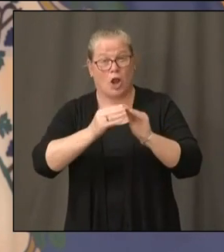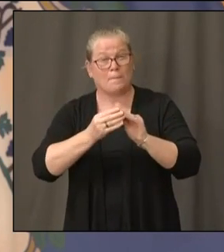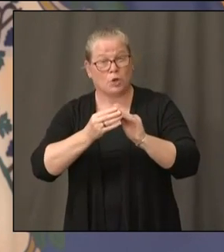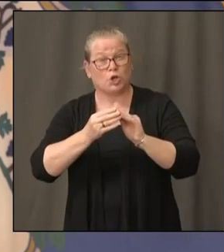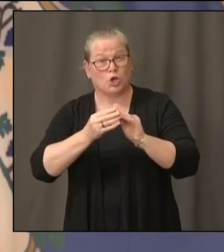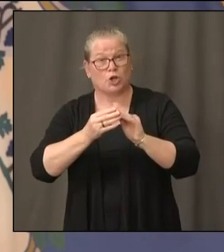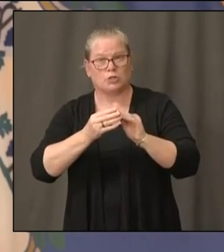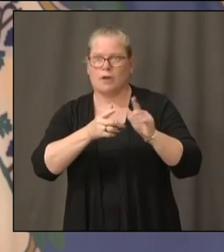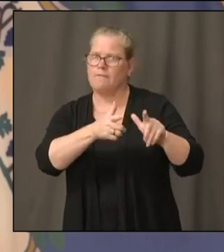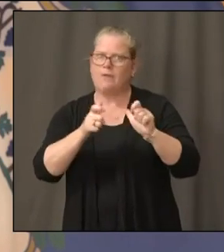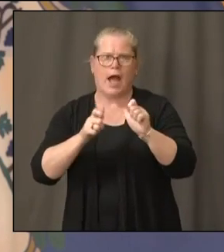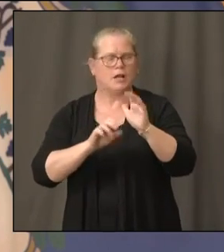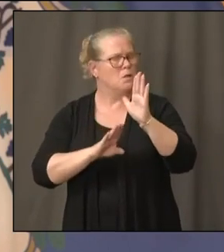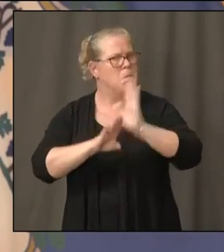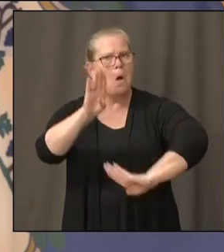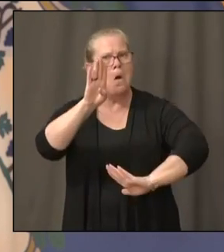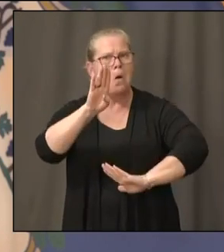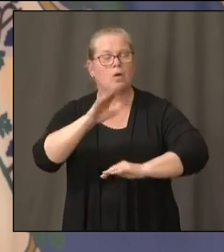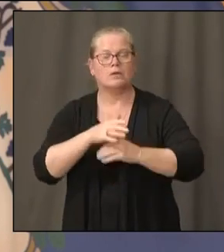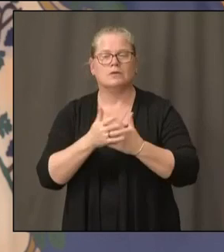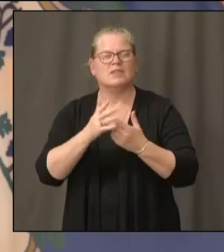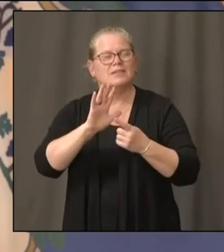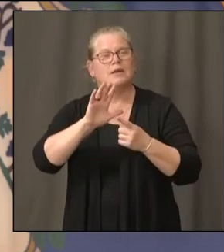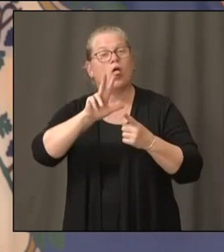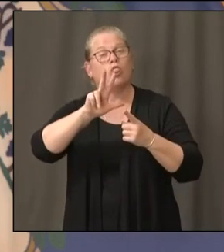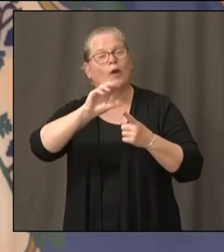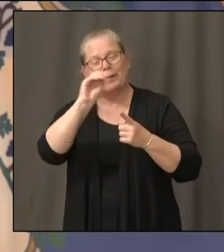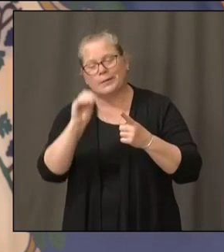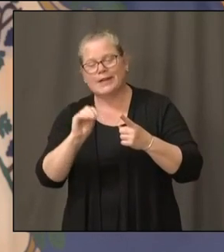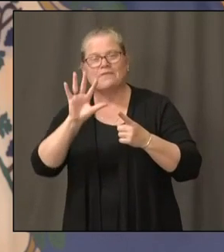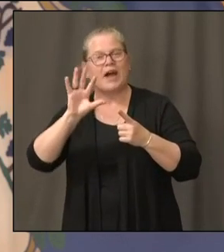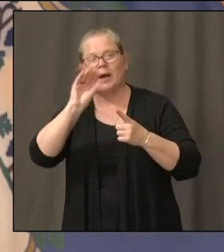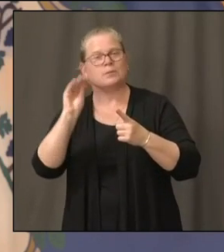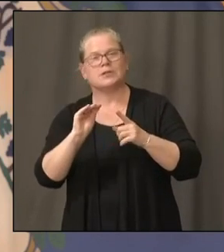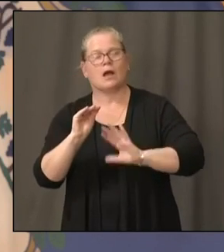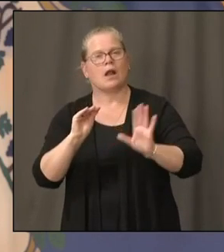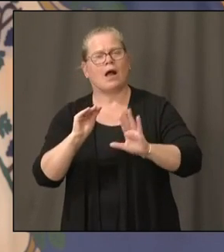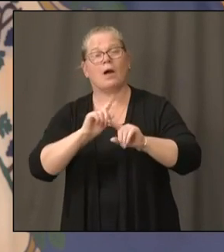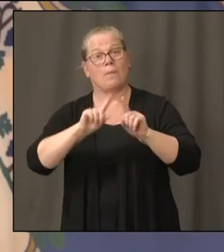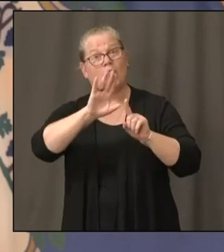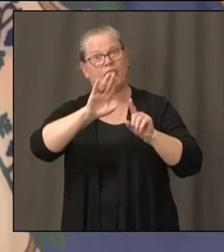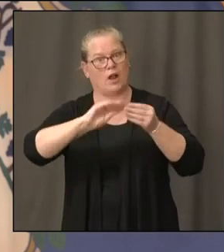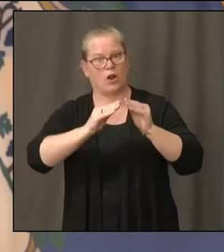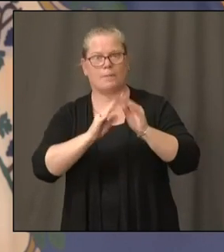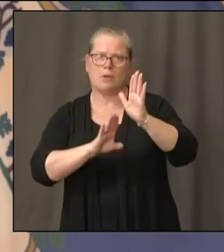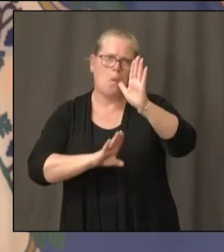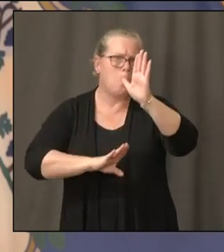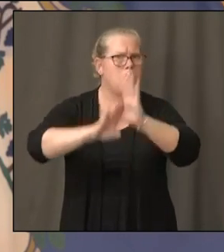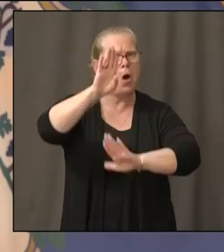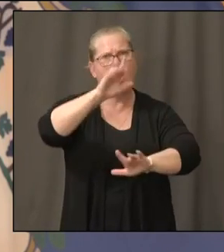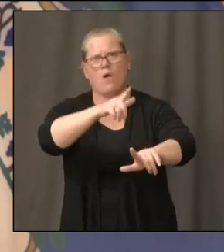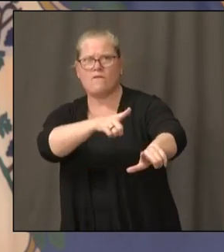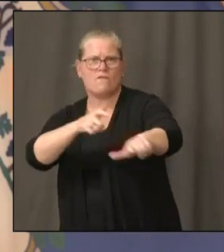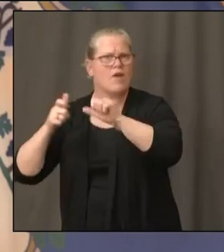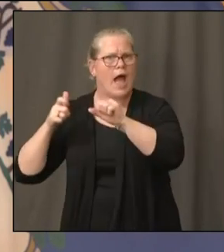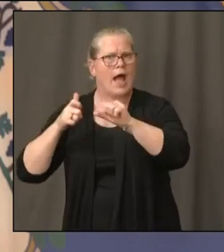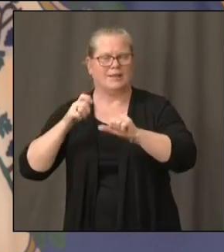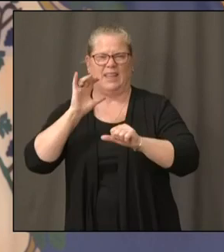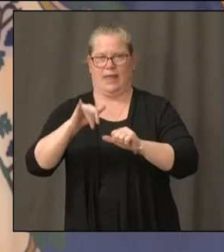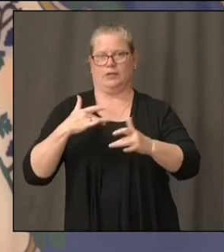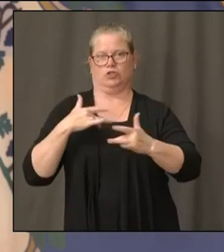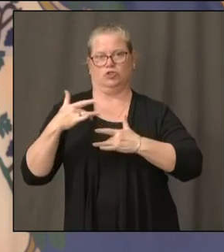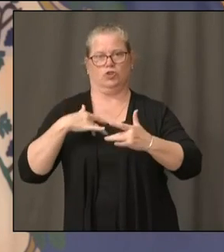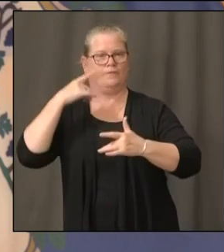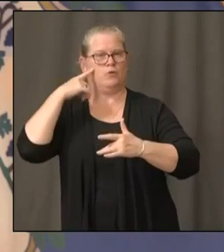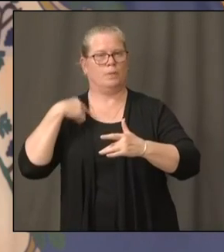say, 3% or 5%, but how fast that hockey stick swung up. That would mean we would have to respond quickly. And